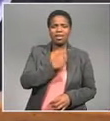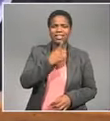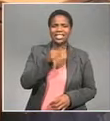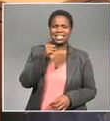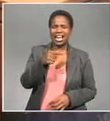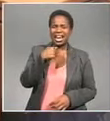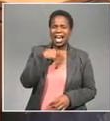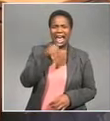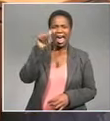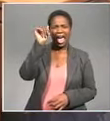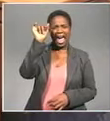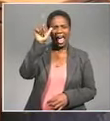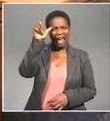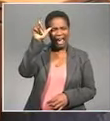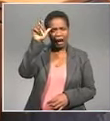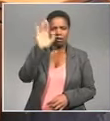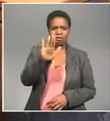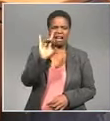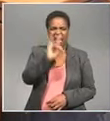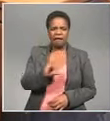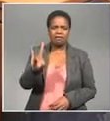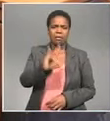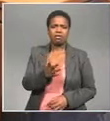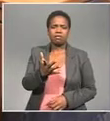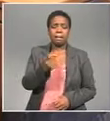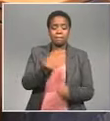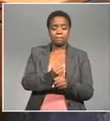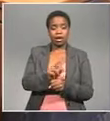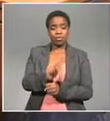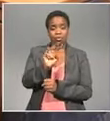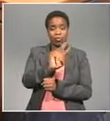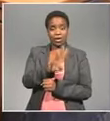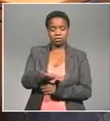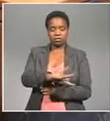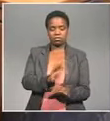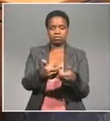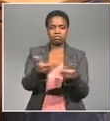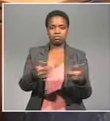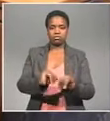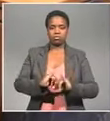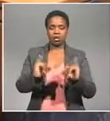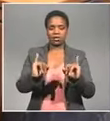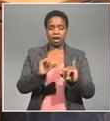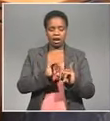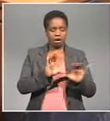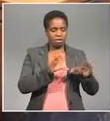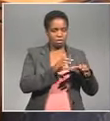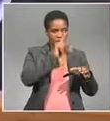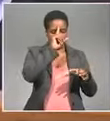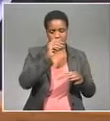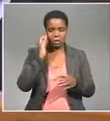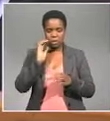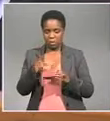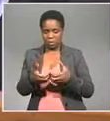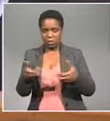barbaric act that polarized the Colini community along racial lines this the state believes